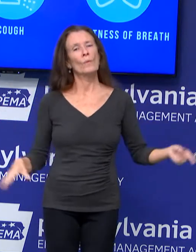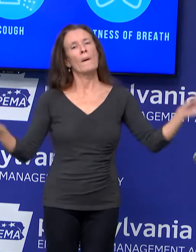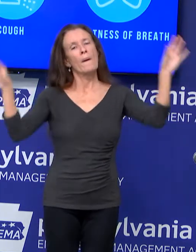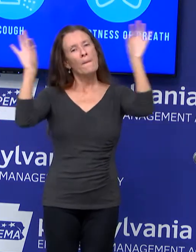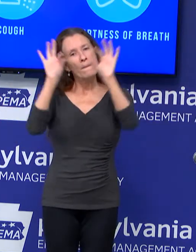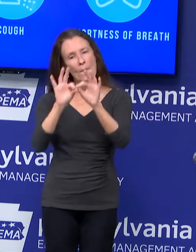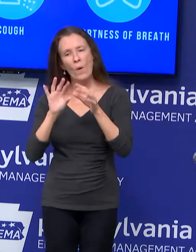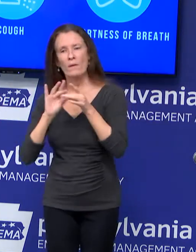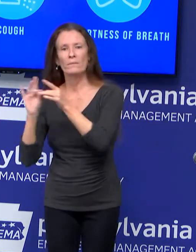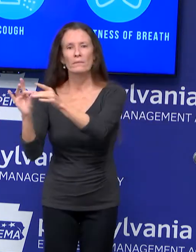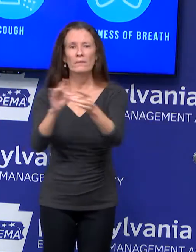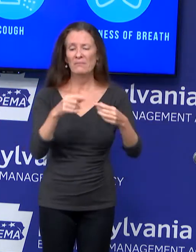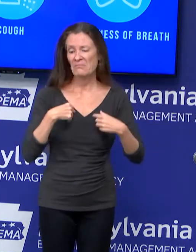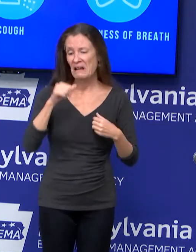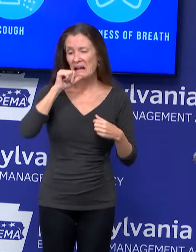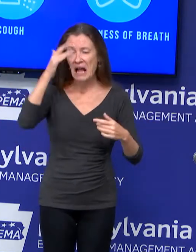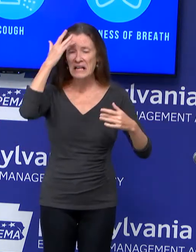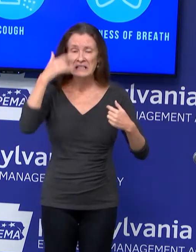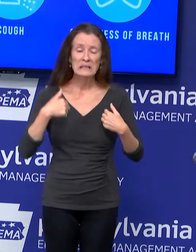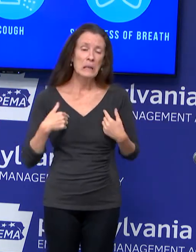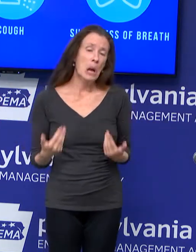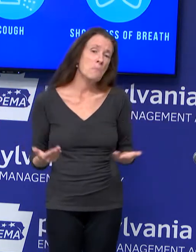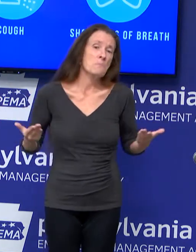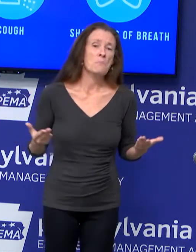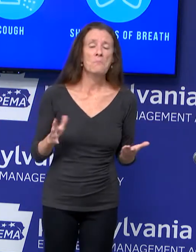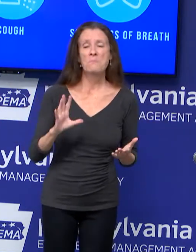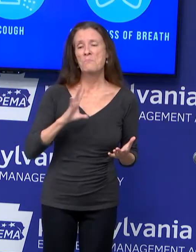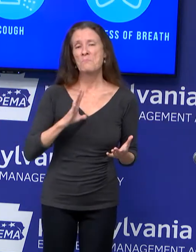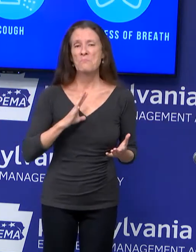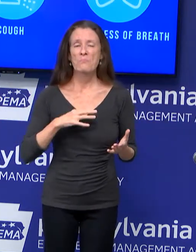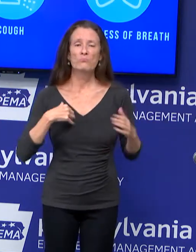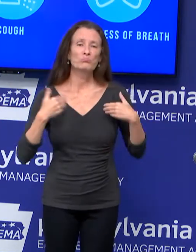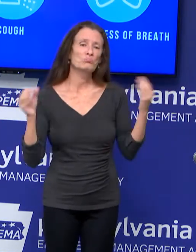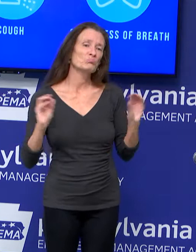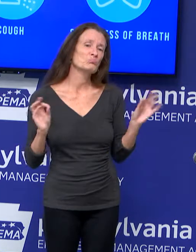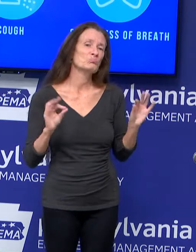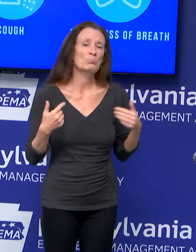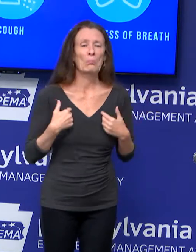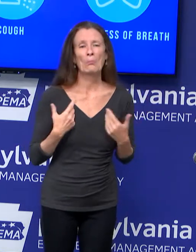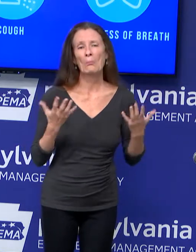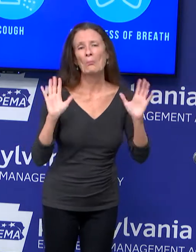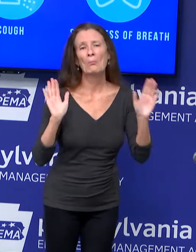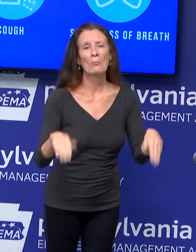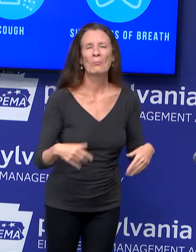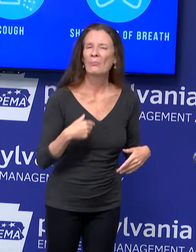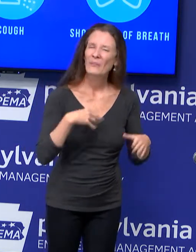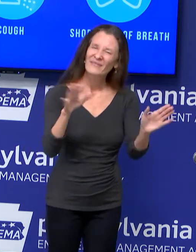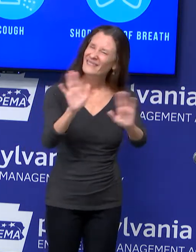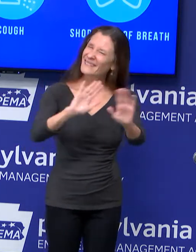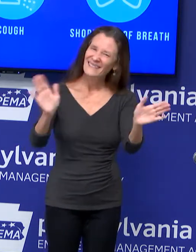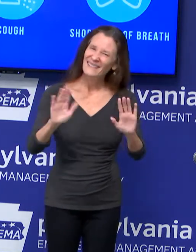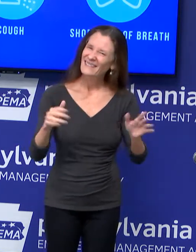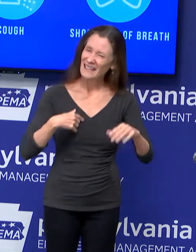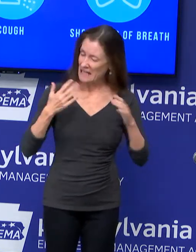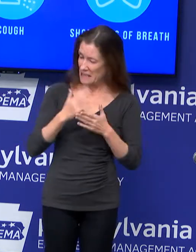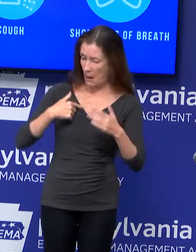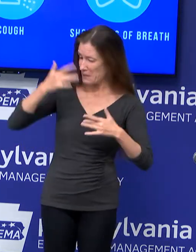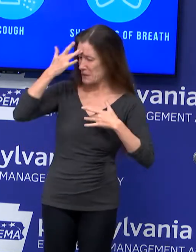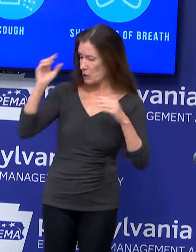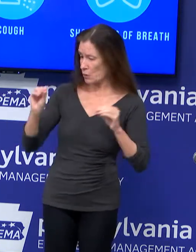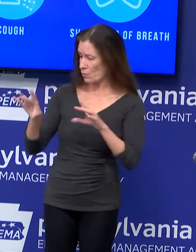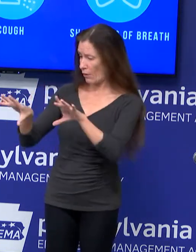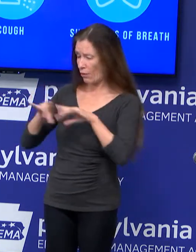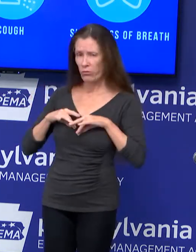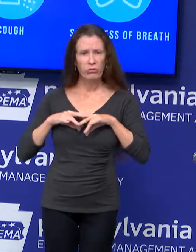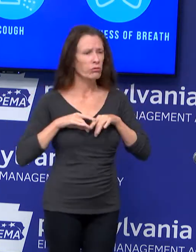think about those who would get very sick if they get the virus. Think about how this